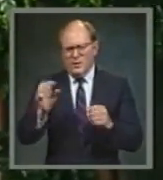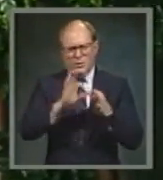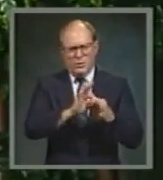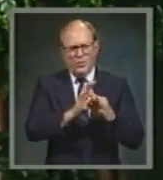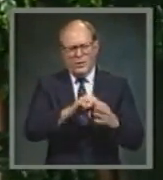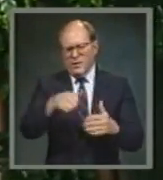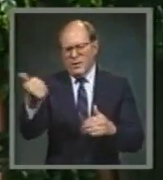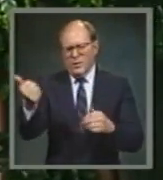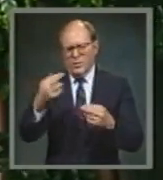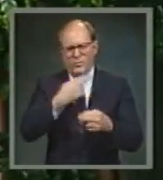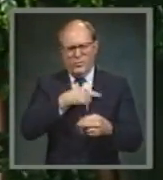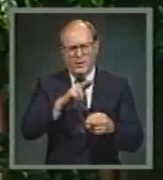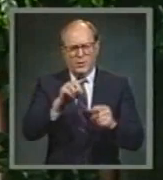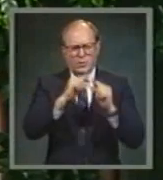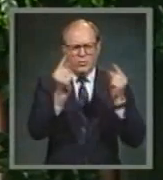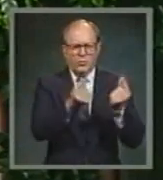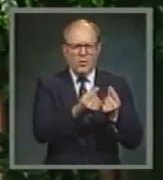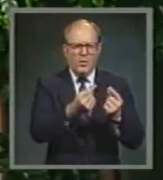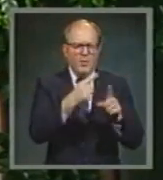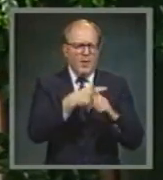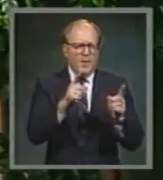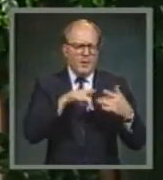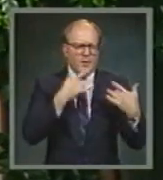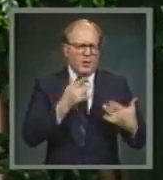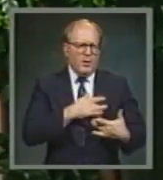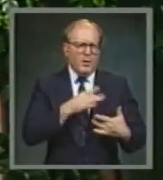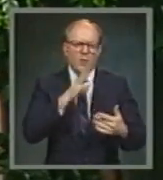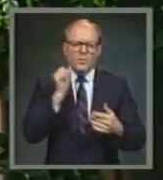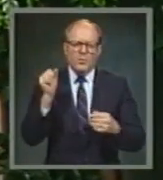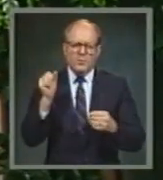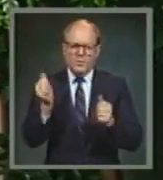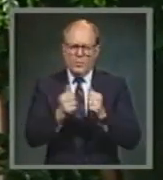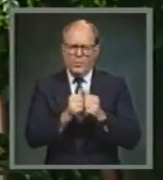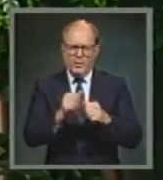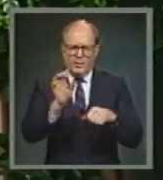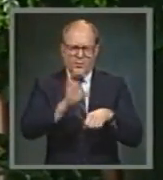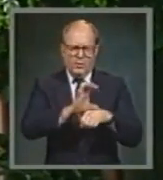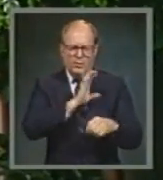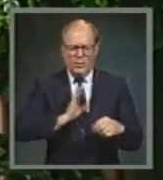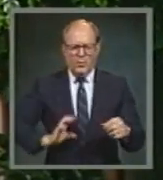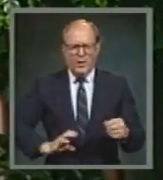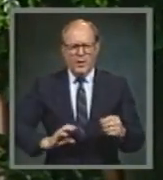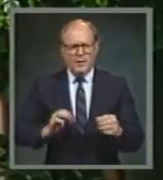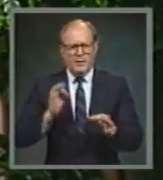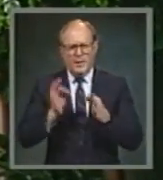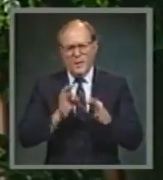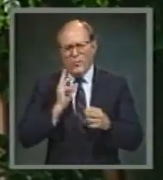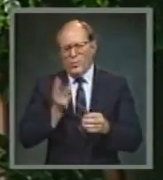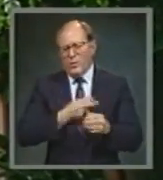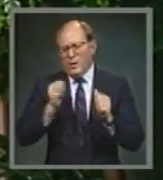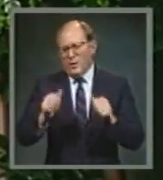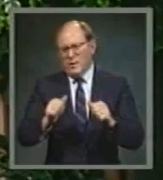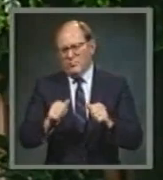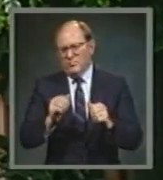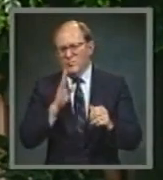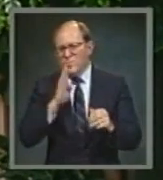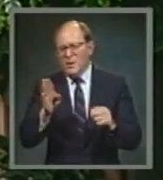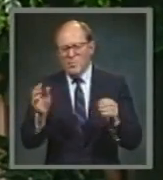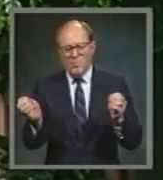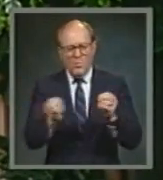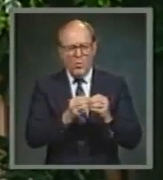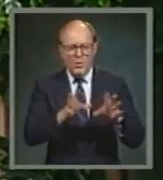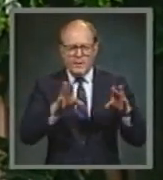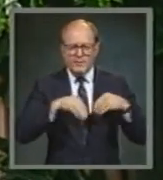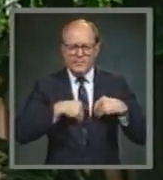group, but his heart was still with us. If only we could be more flexible and progressive. Well, there's lots of